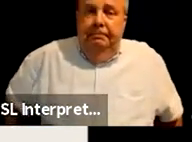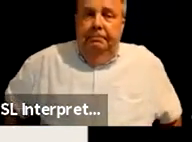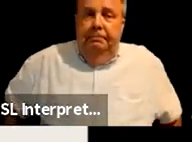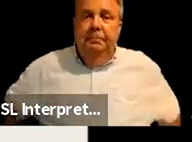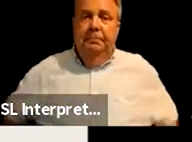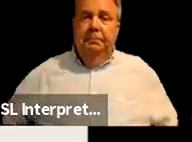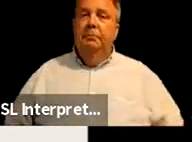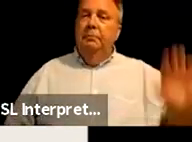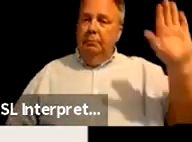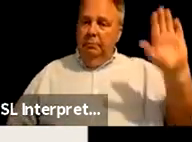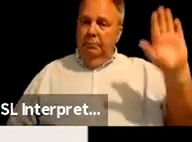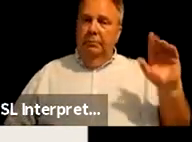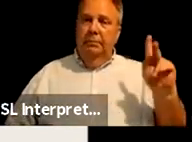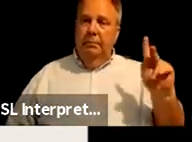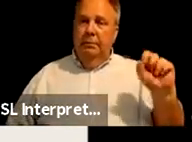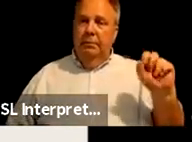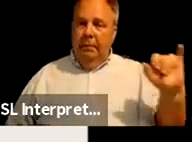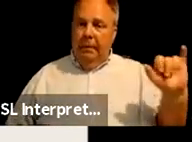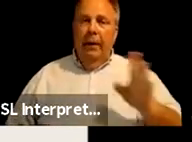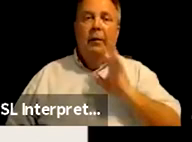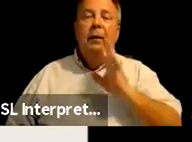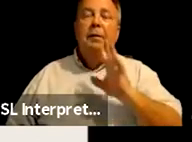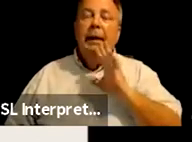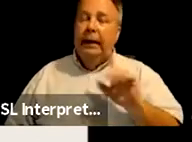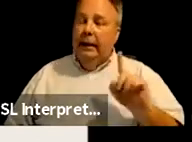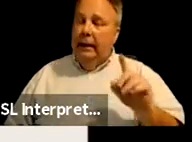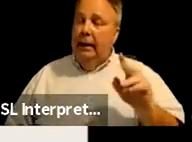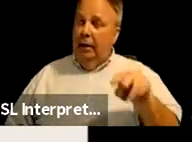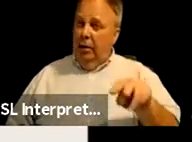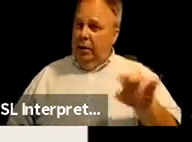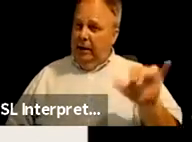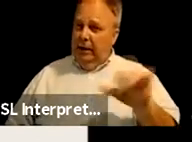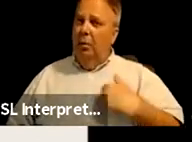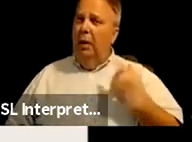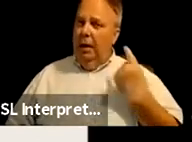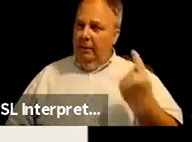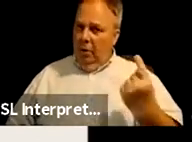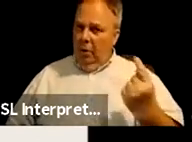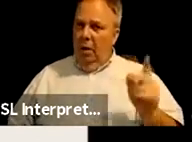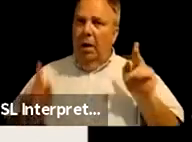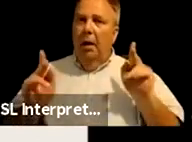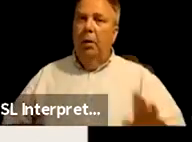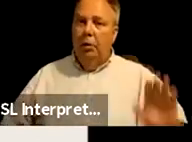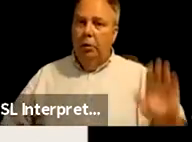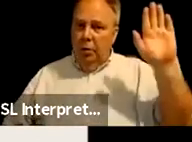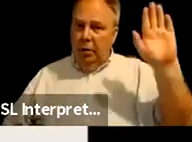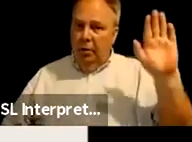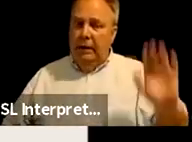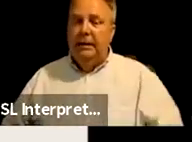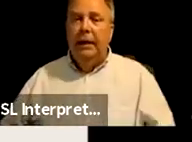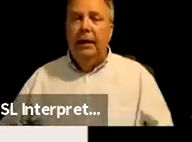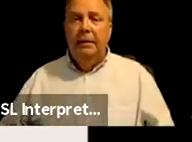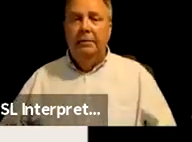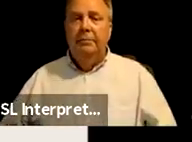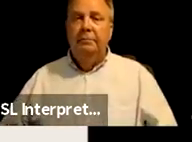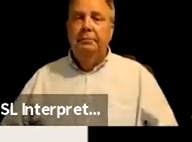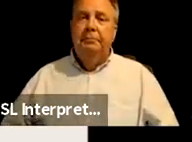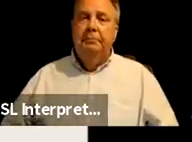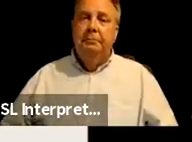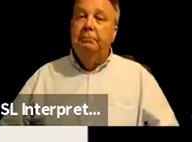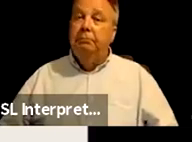This is Carrie speaking and, uh, looks like we have one person with a raised hand. So